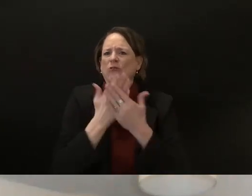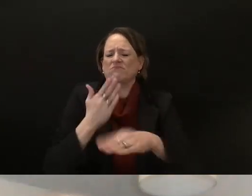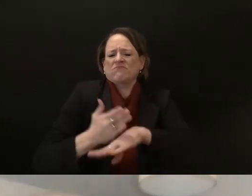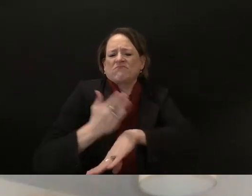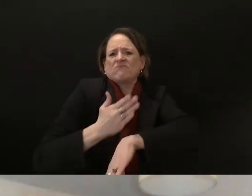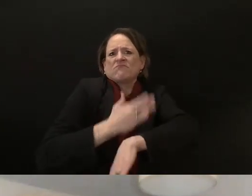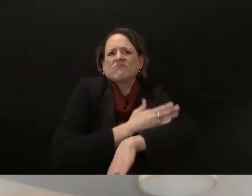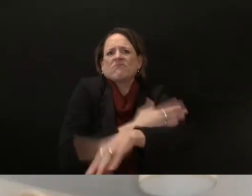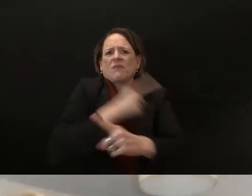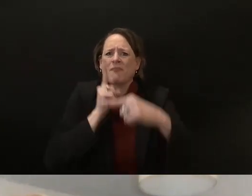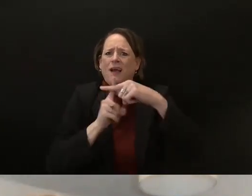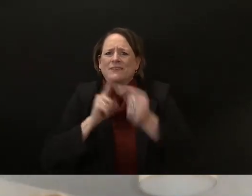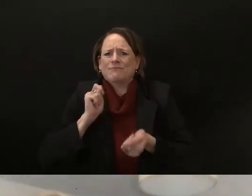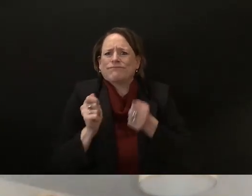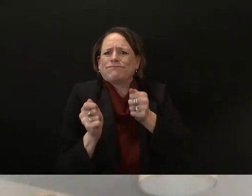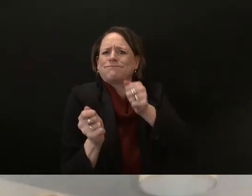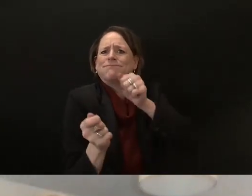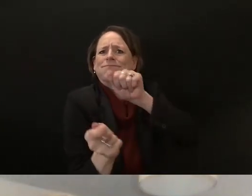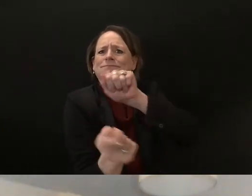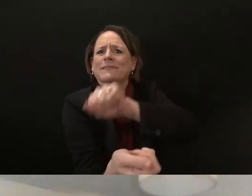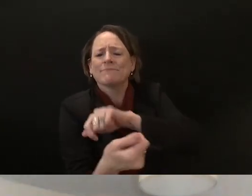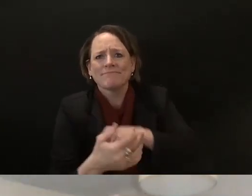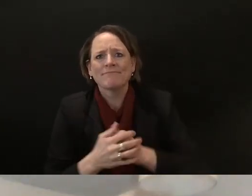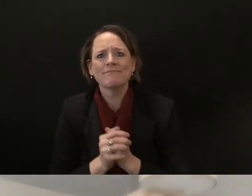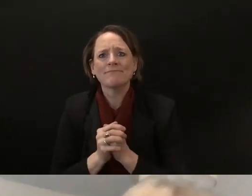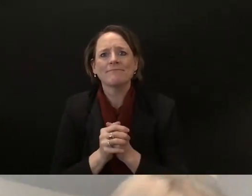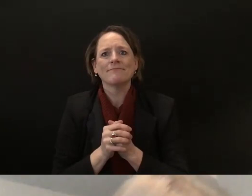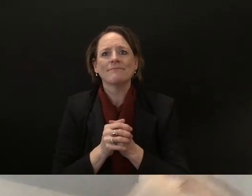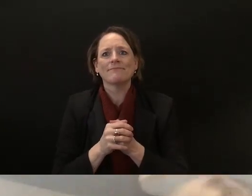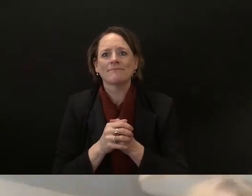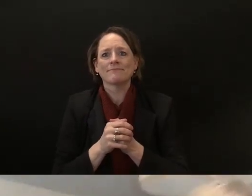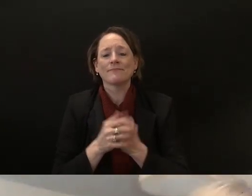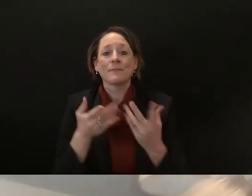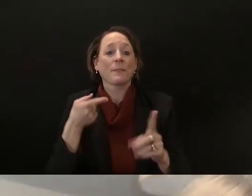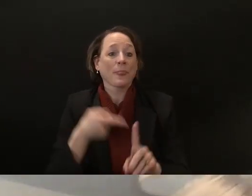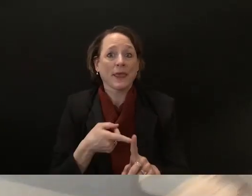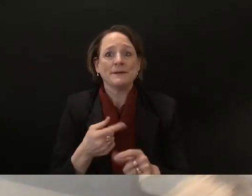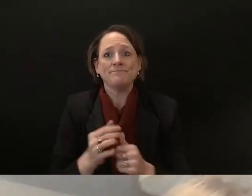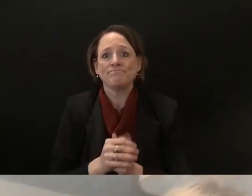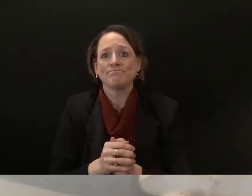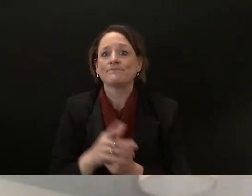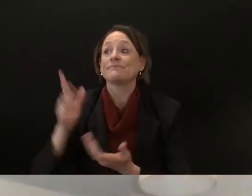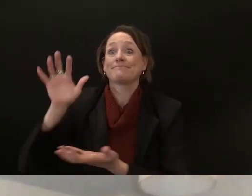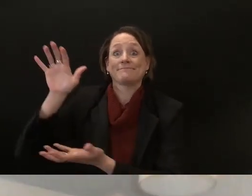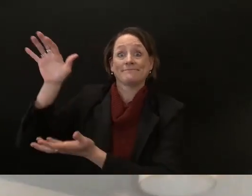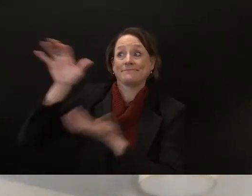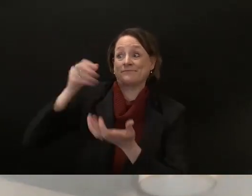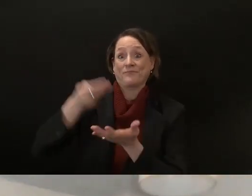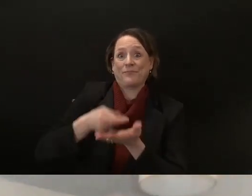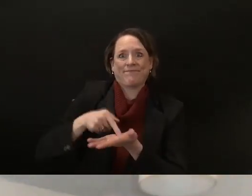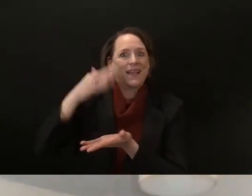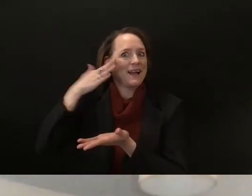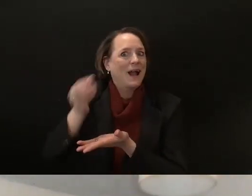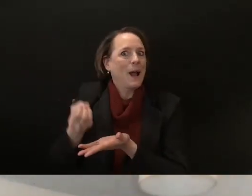probably going to be the amount of state aid we're going to receive and the amount of help we're going to get um which will have significant